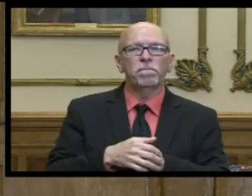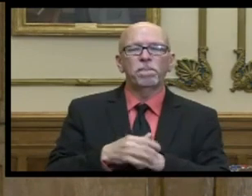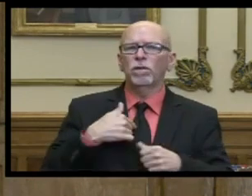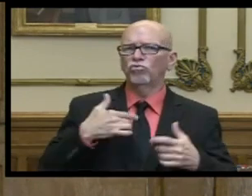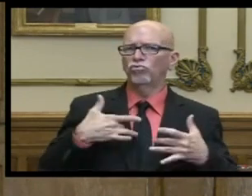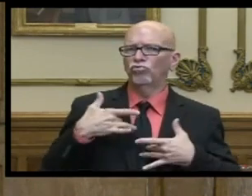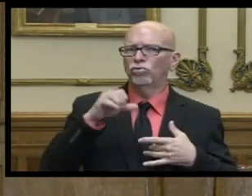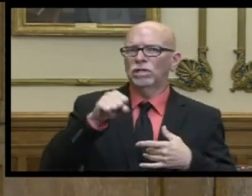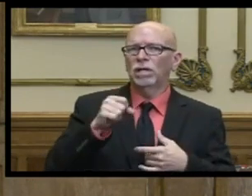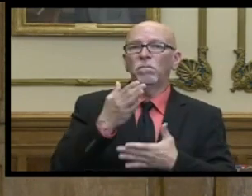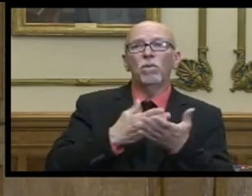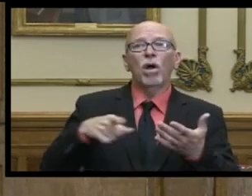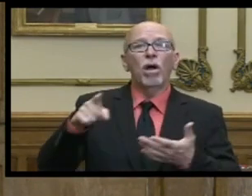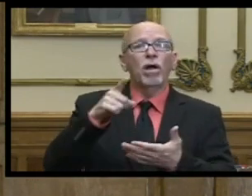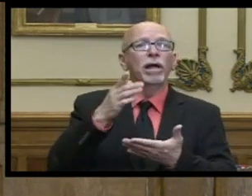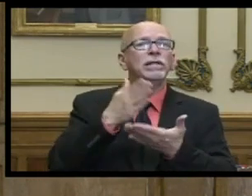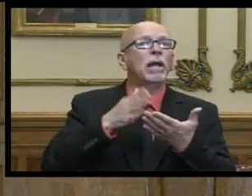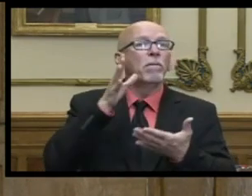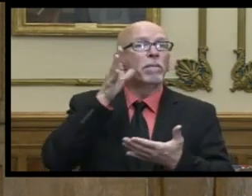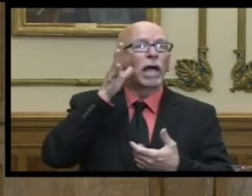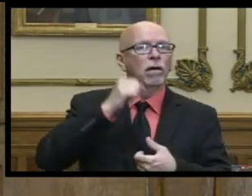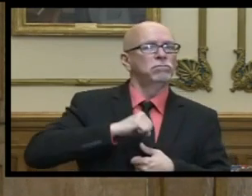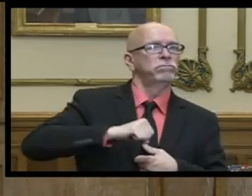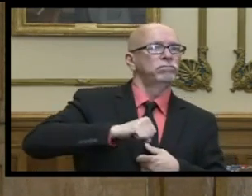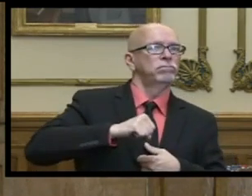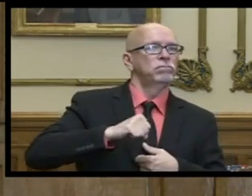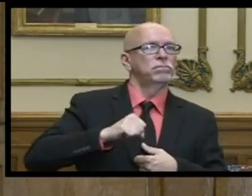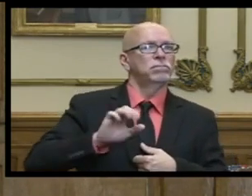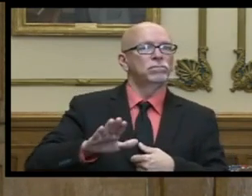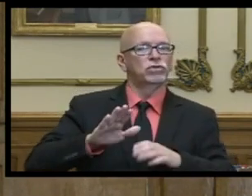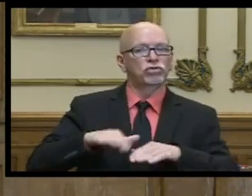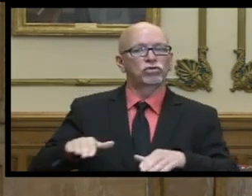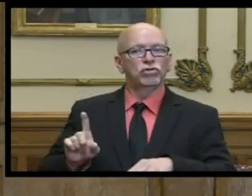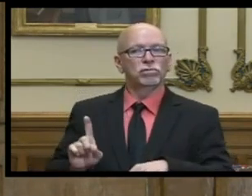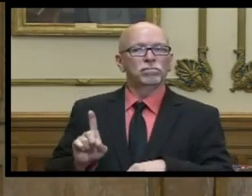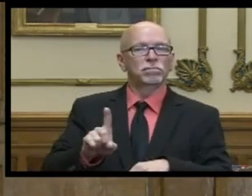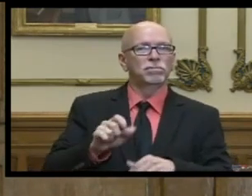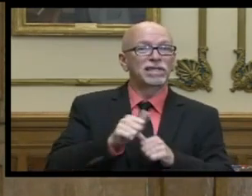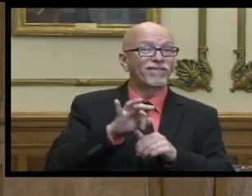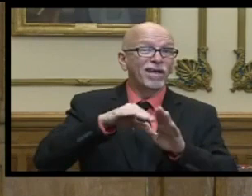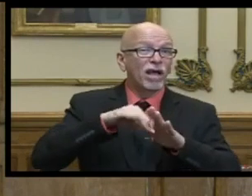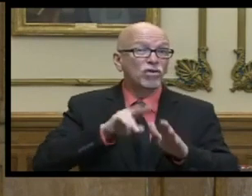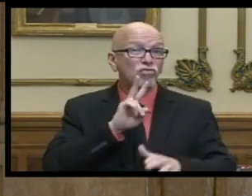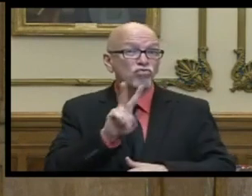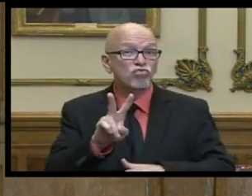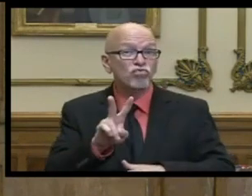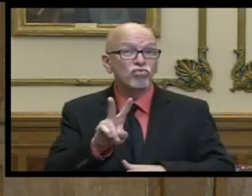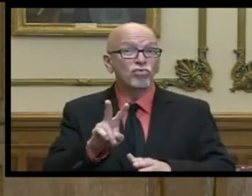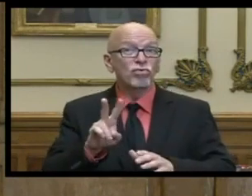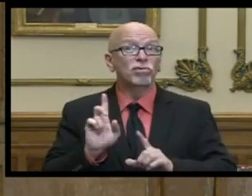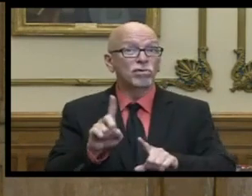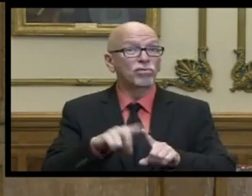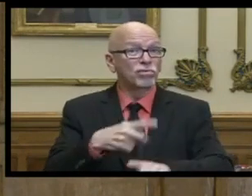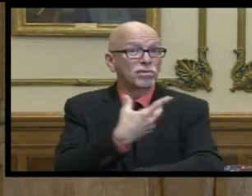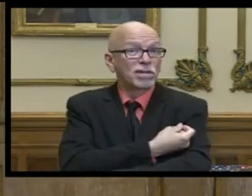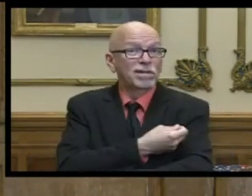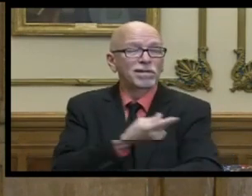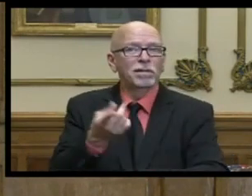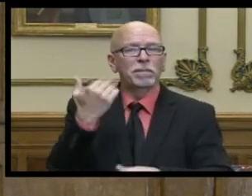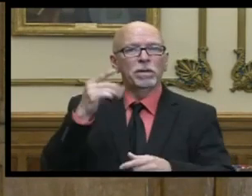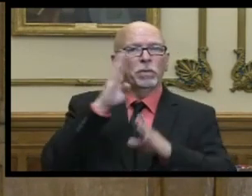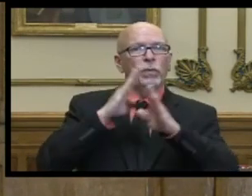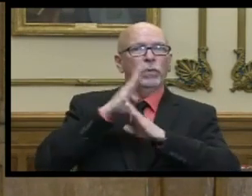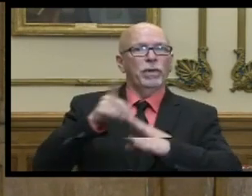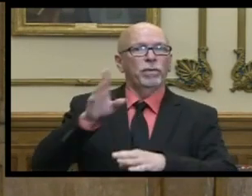of that has been a reluctance on parents parts to bring their they're especially they're under two-year-olds in to get immunized because they're so